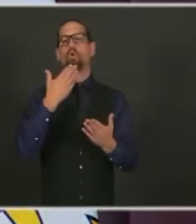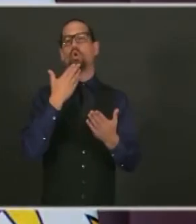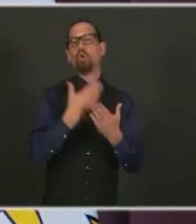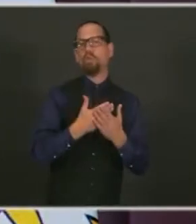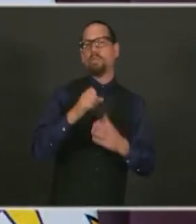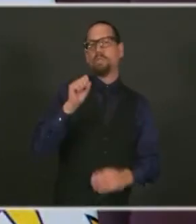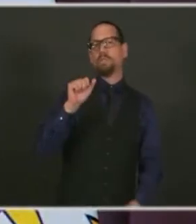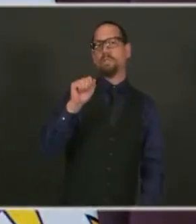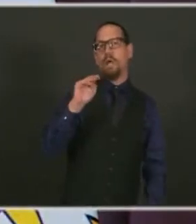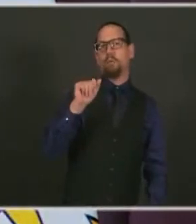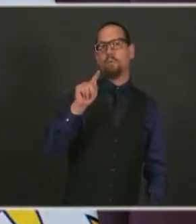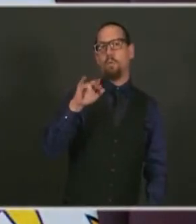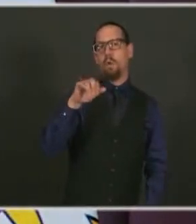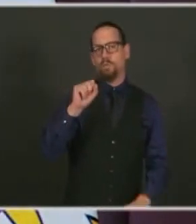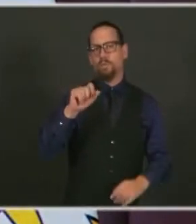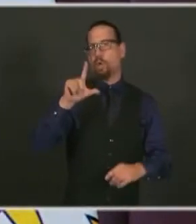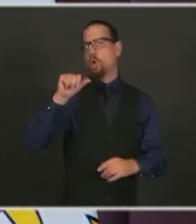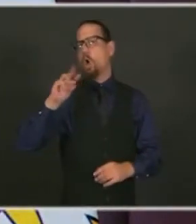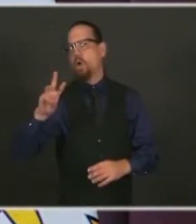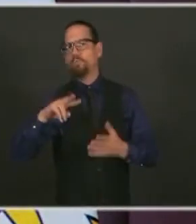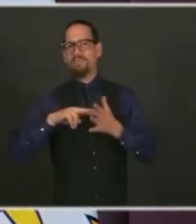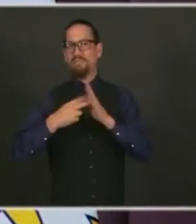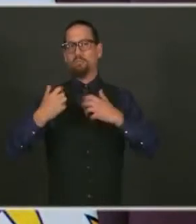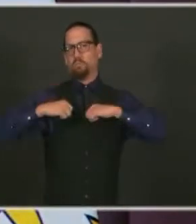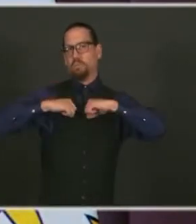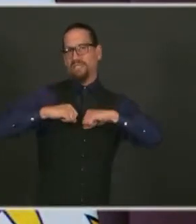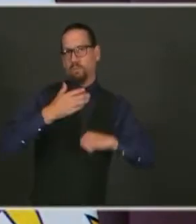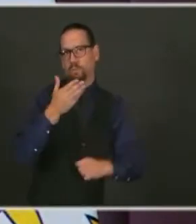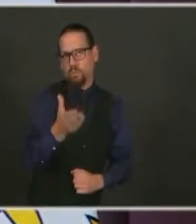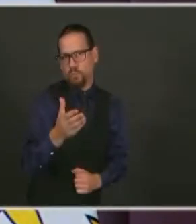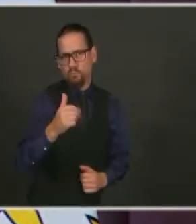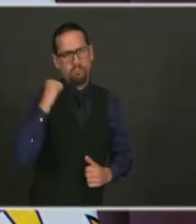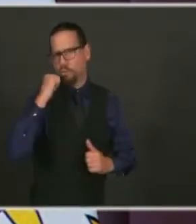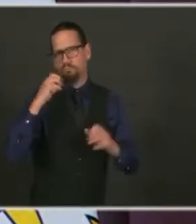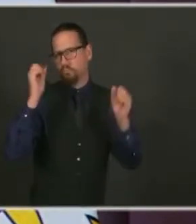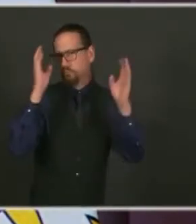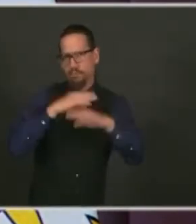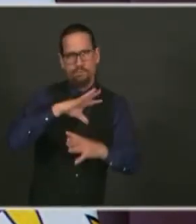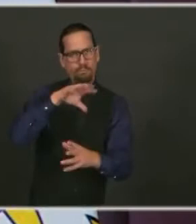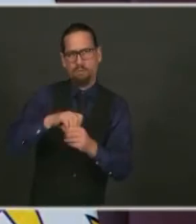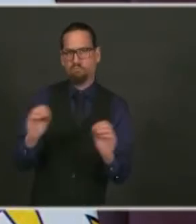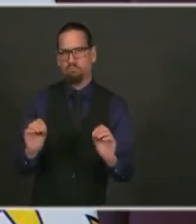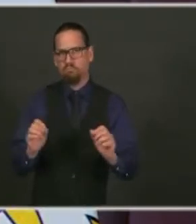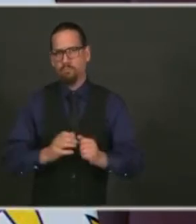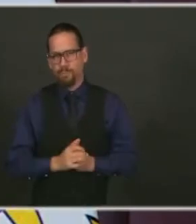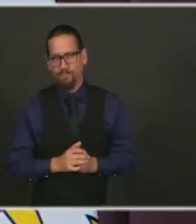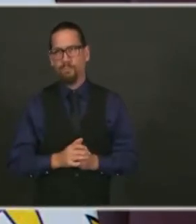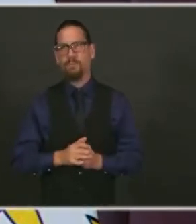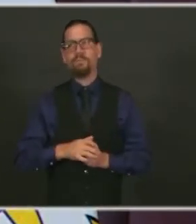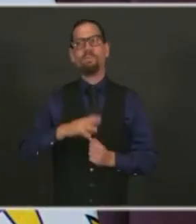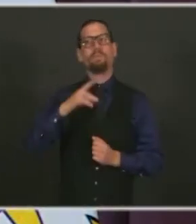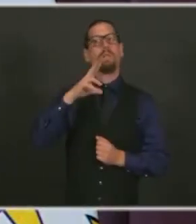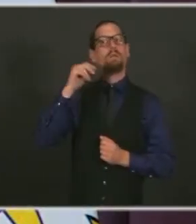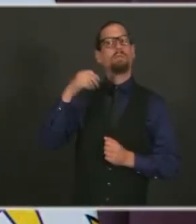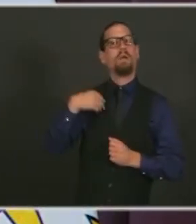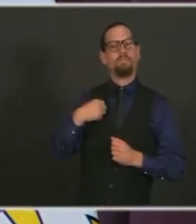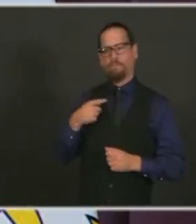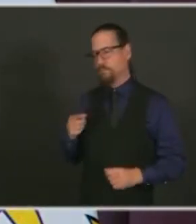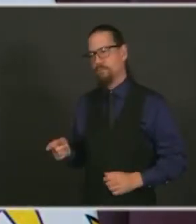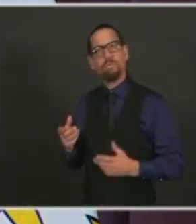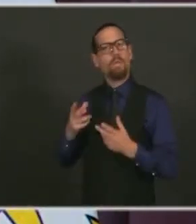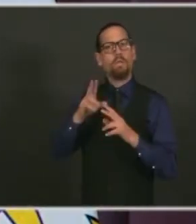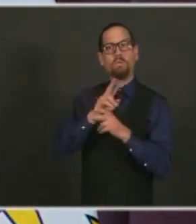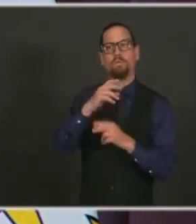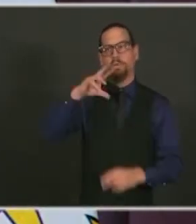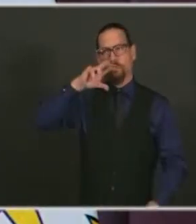it's easy to use as a nasal allergy spray as well. In the same way that we have the power to stop the